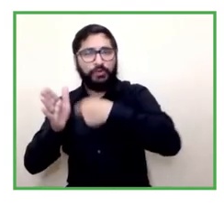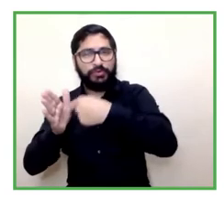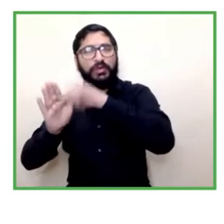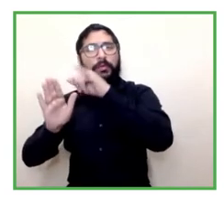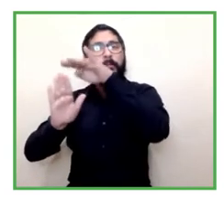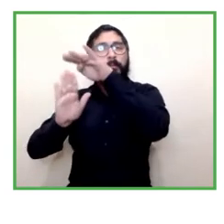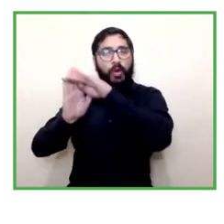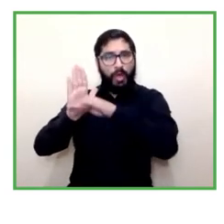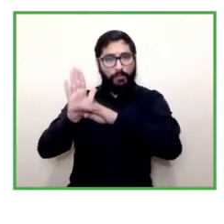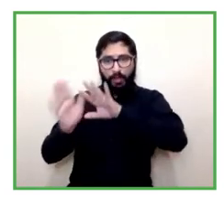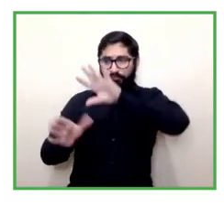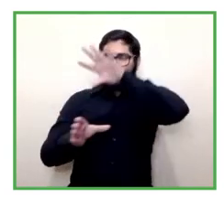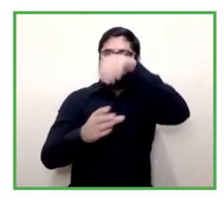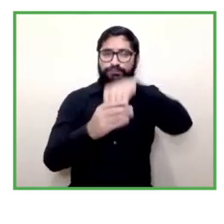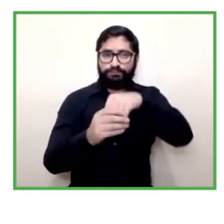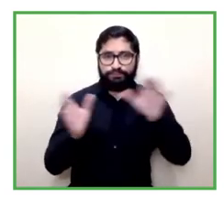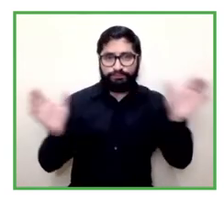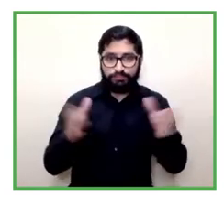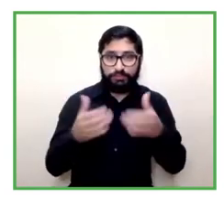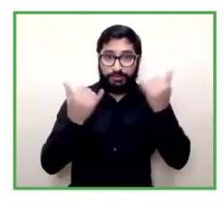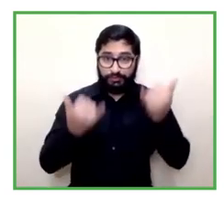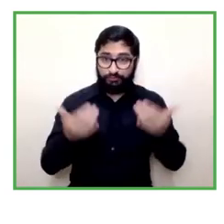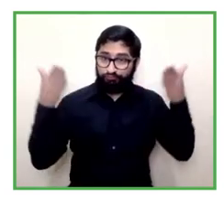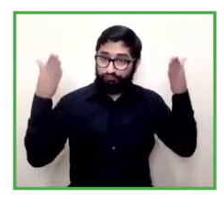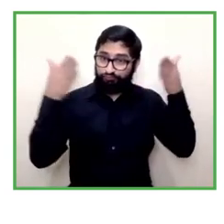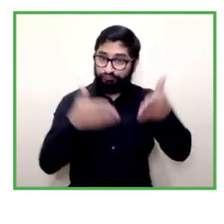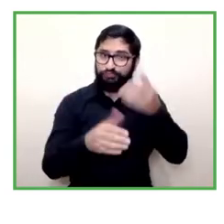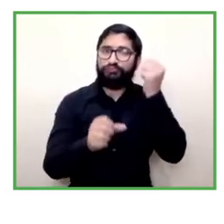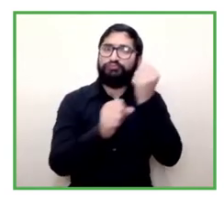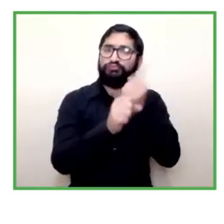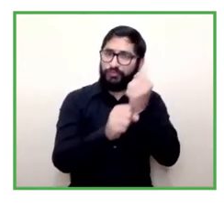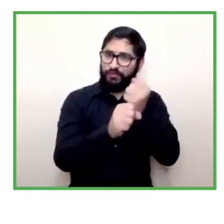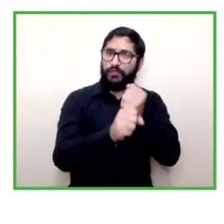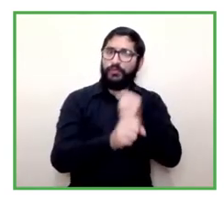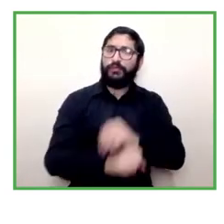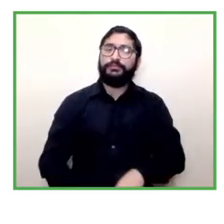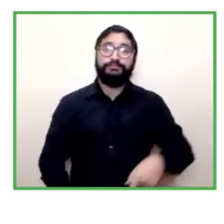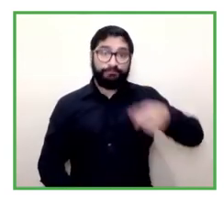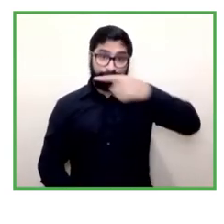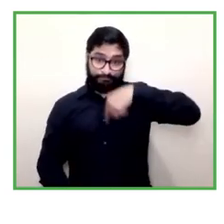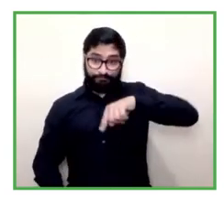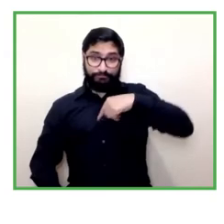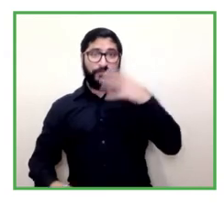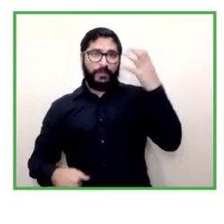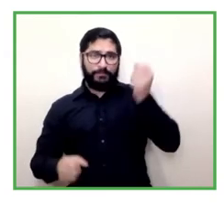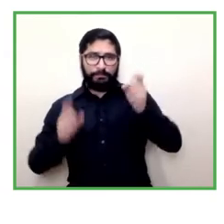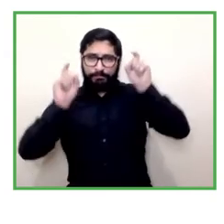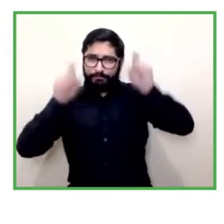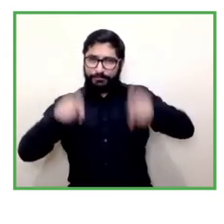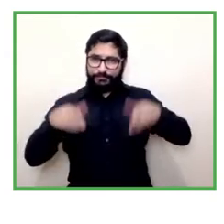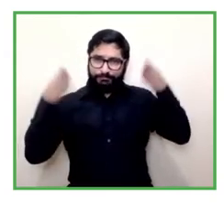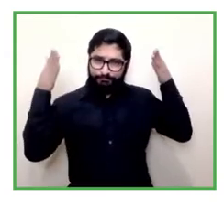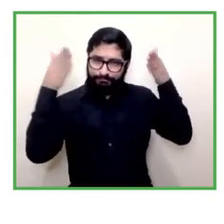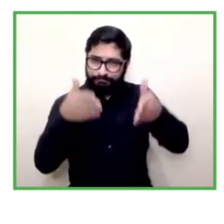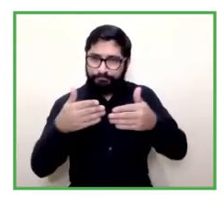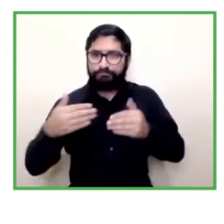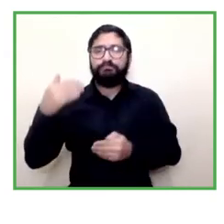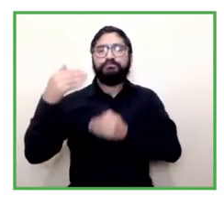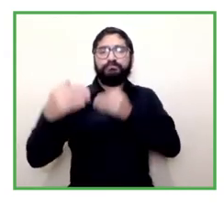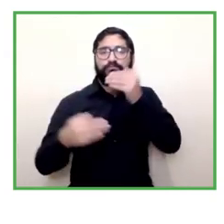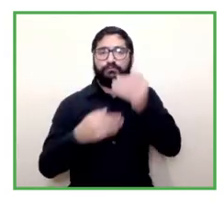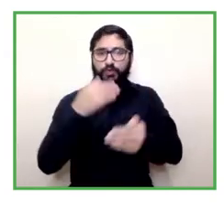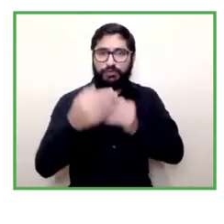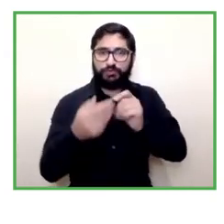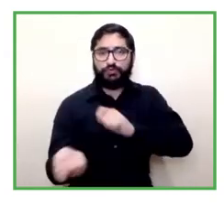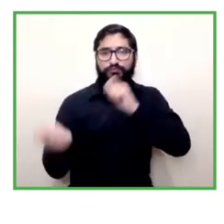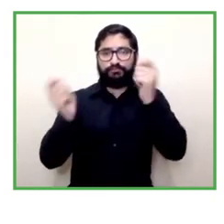also range very large range of job positions so they have seen their